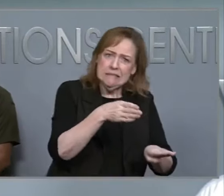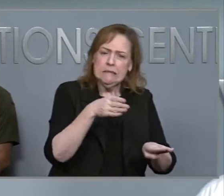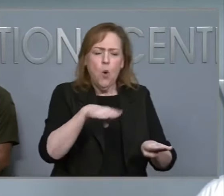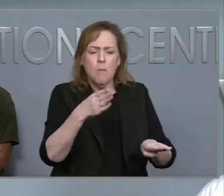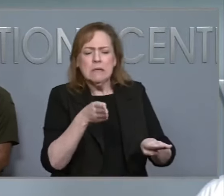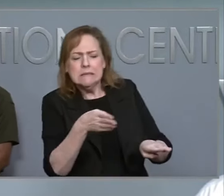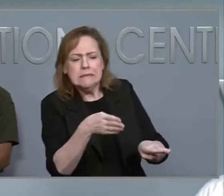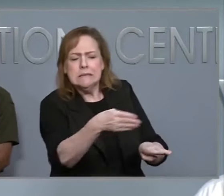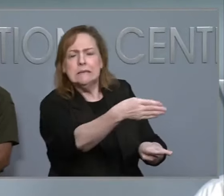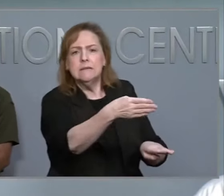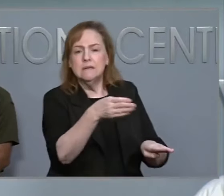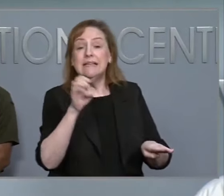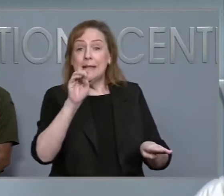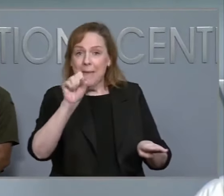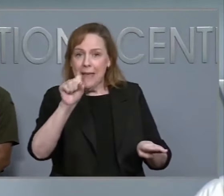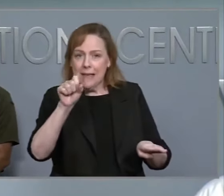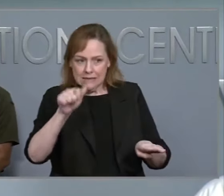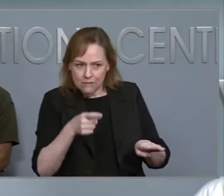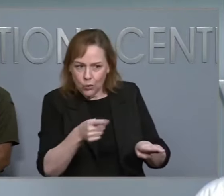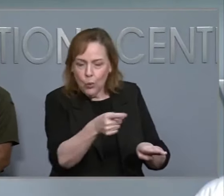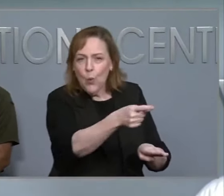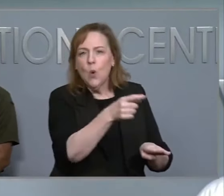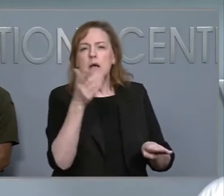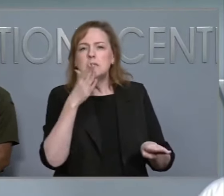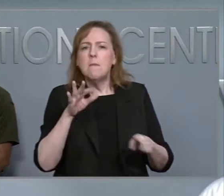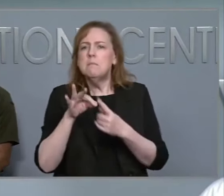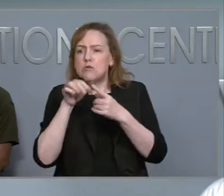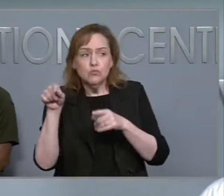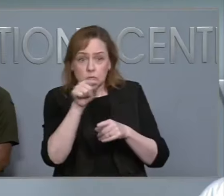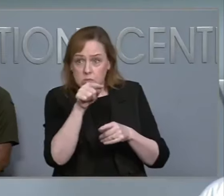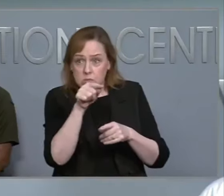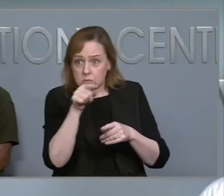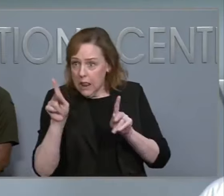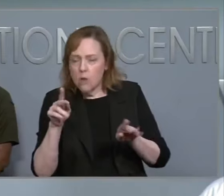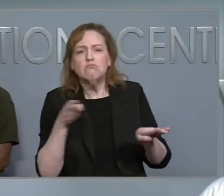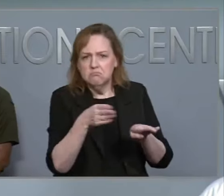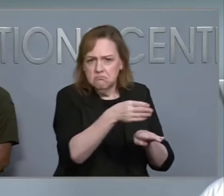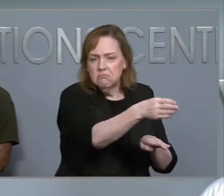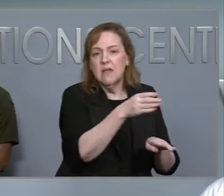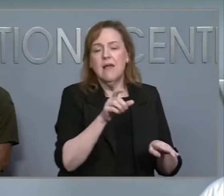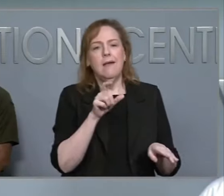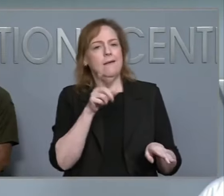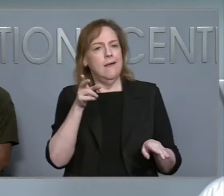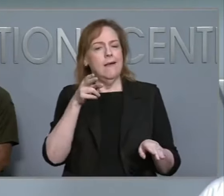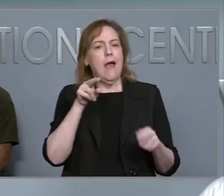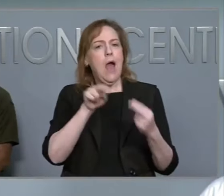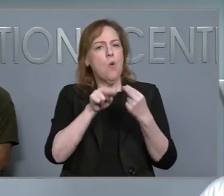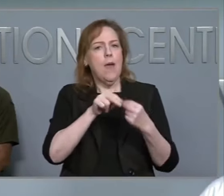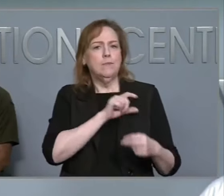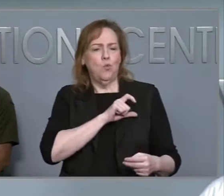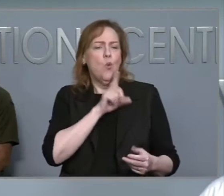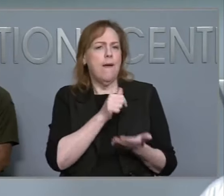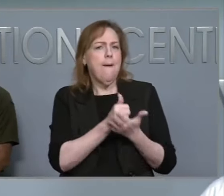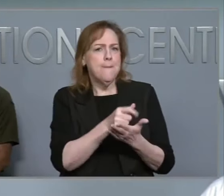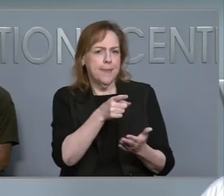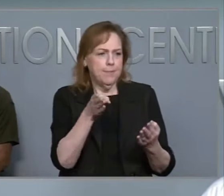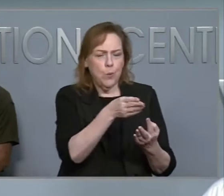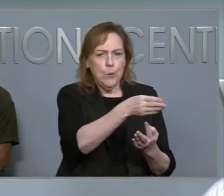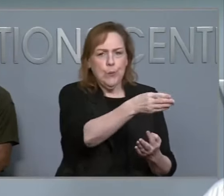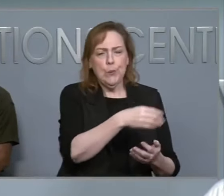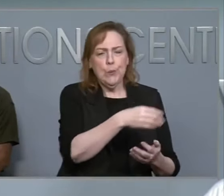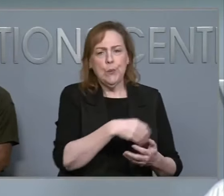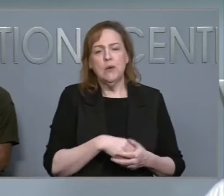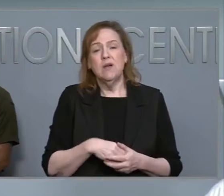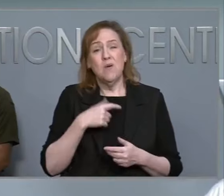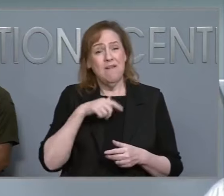with assistance from the state highway patrol. We have more than 1,500 employees from all across our highway divisions